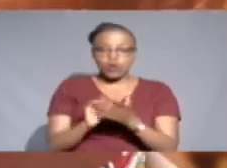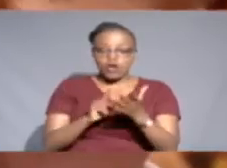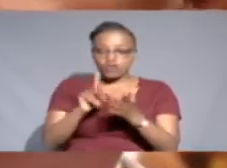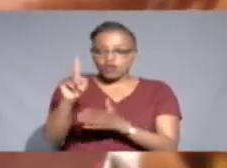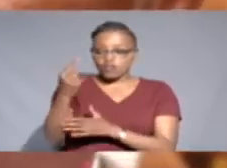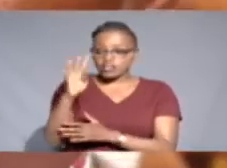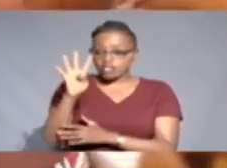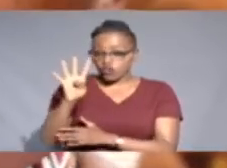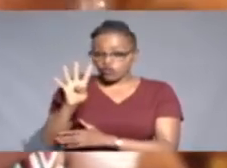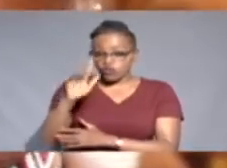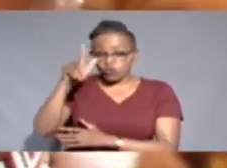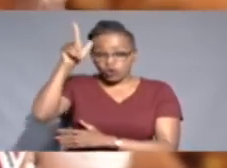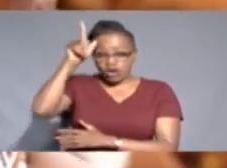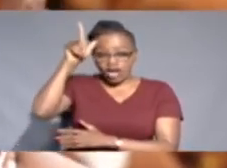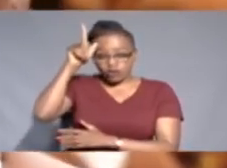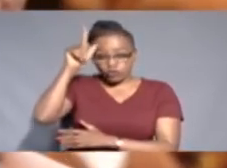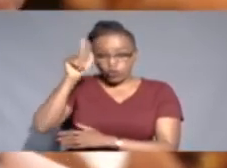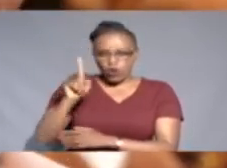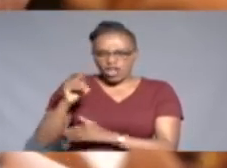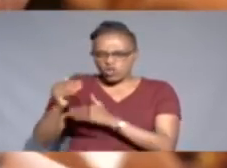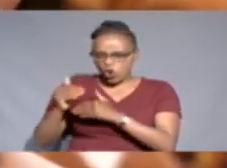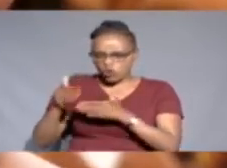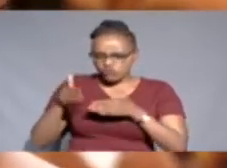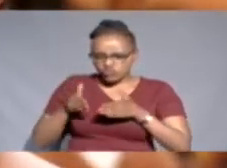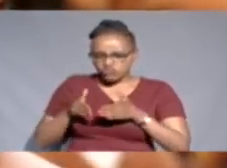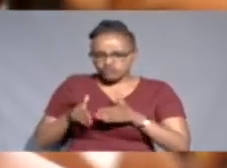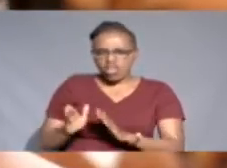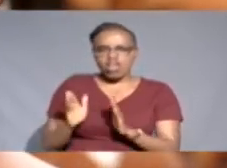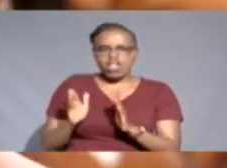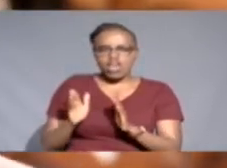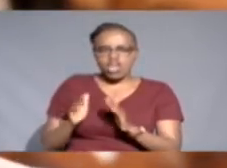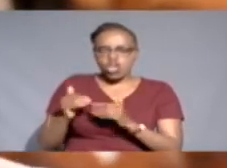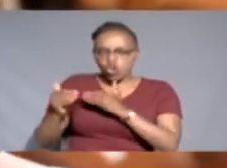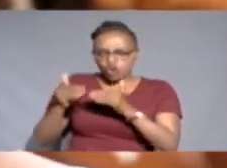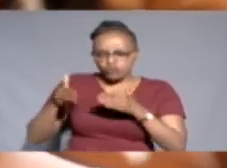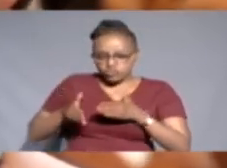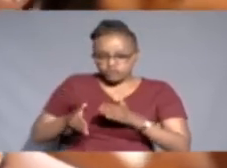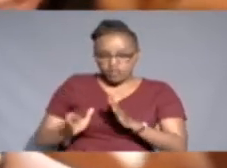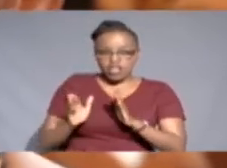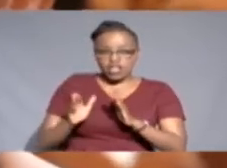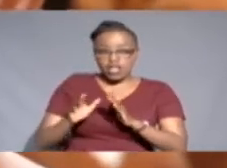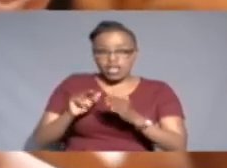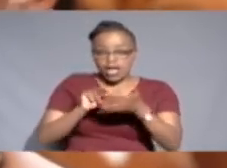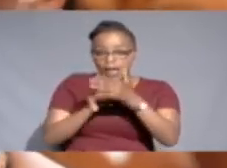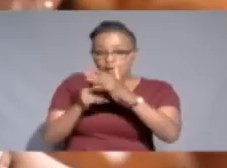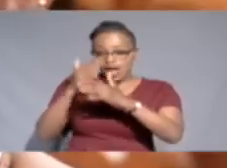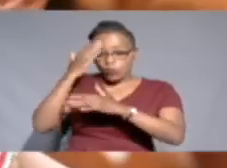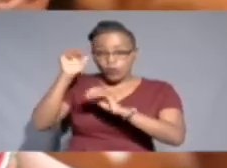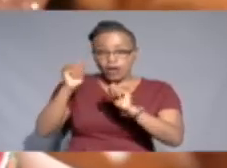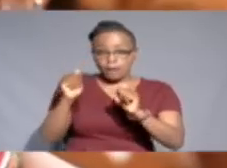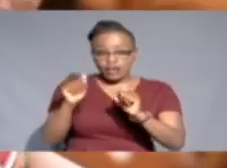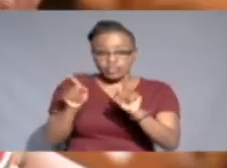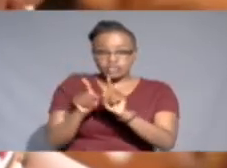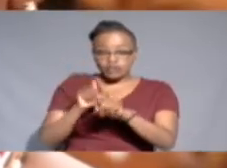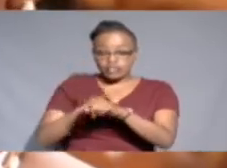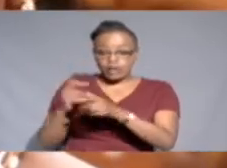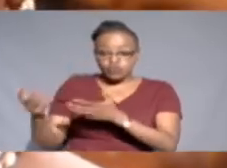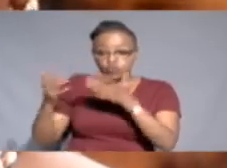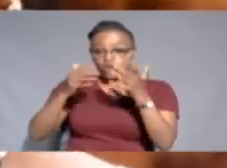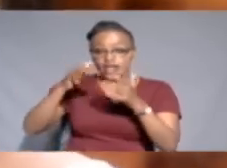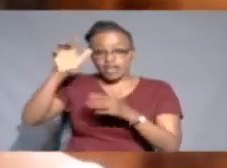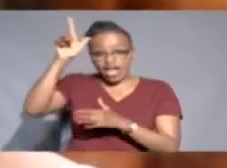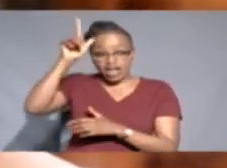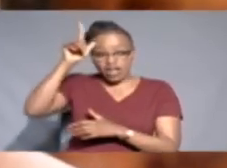the first four cows, one was almost giving birth. So we never knew that when you carry a cow